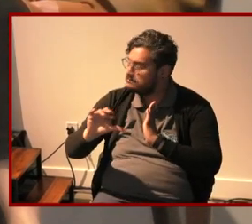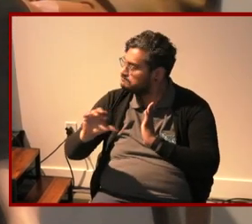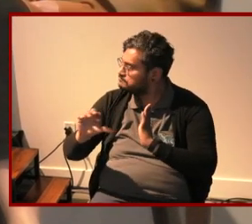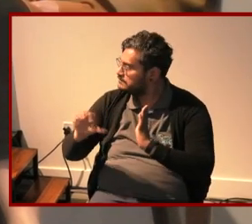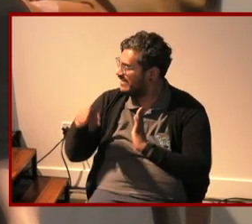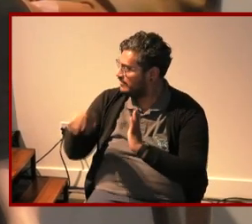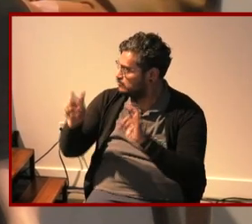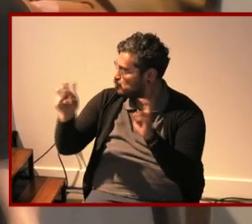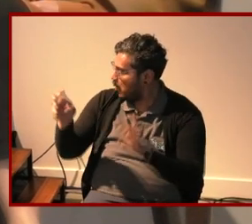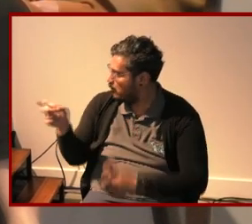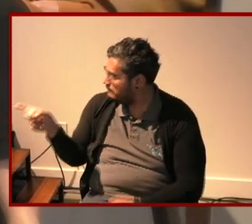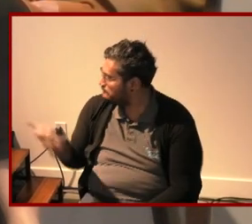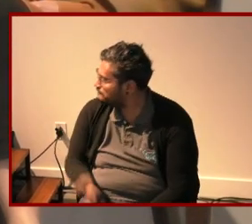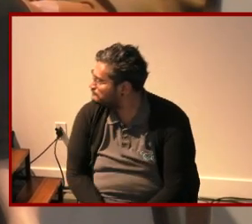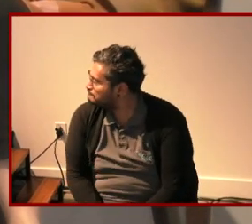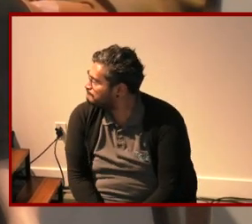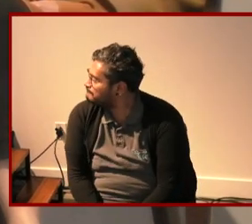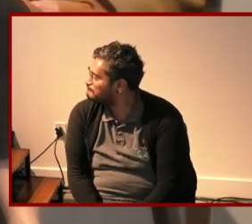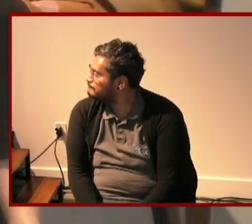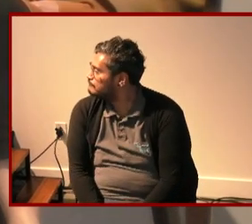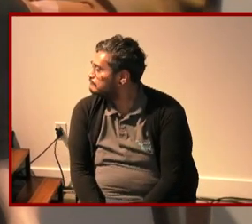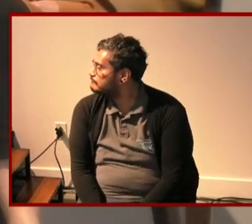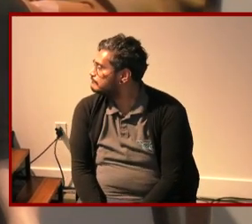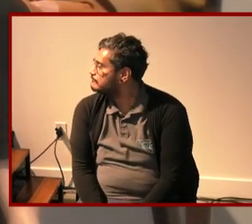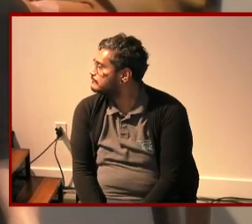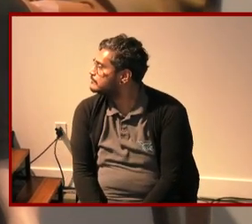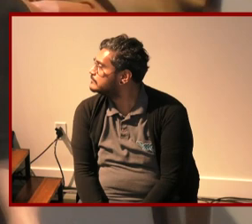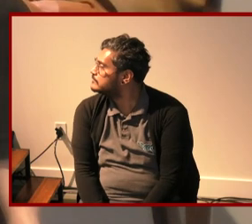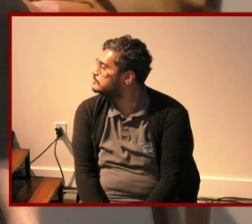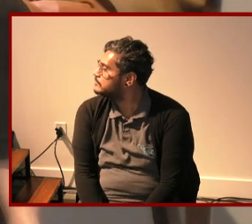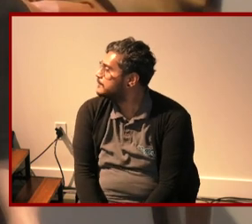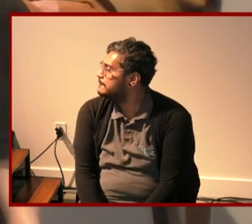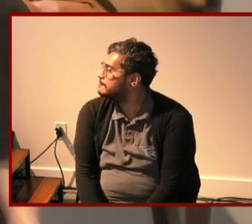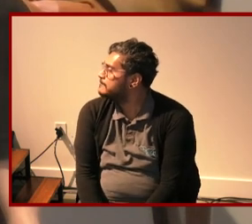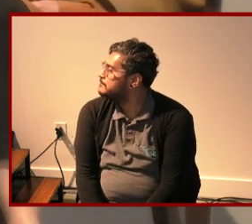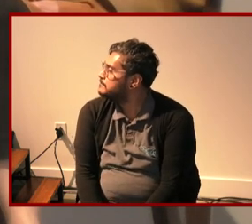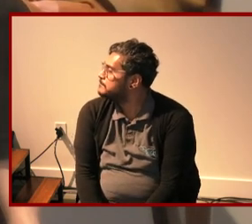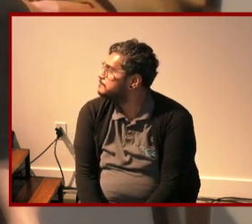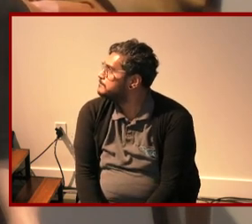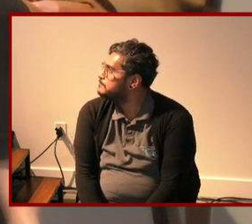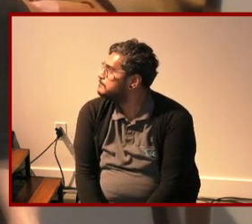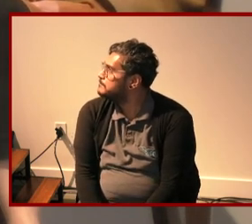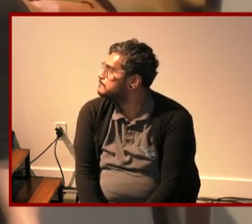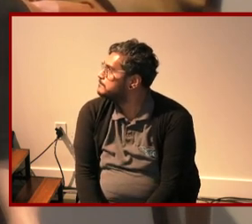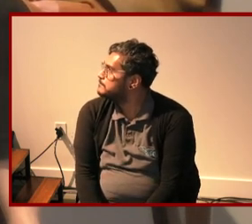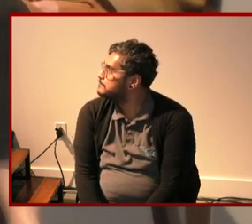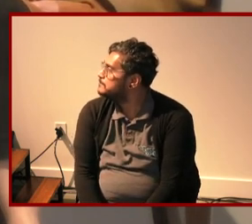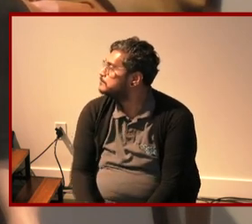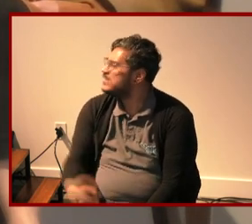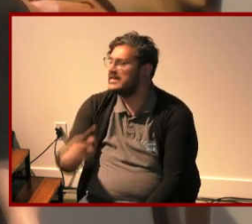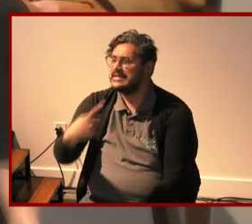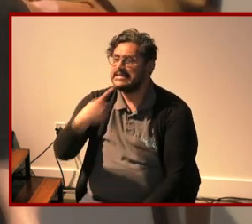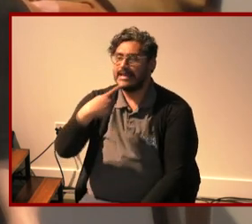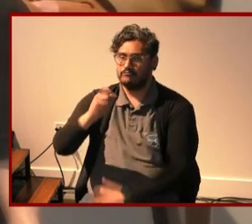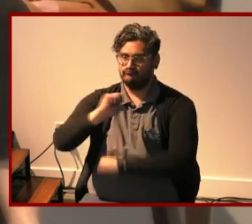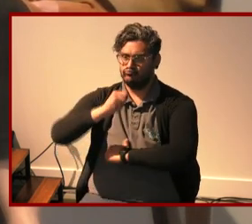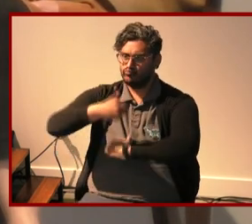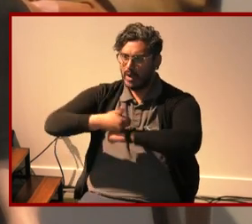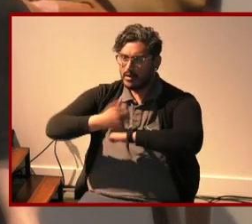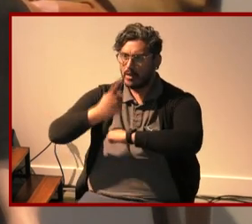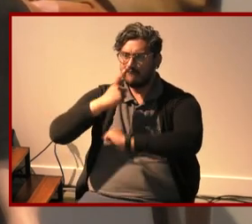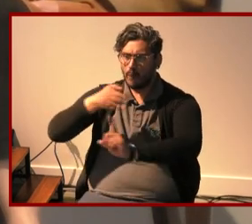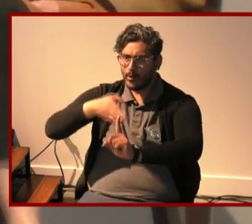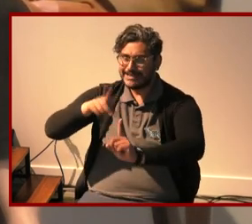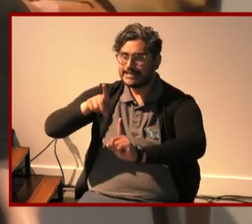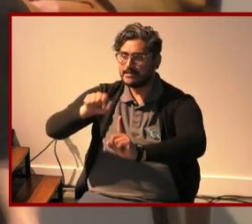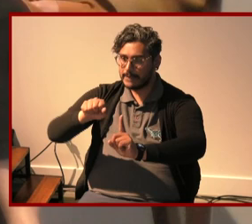here let's see here you said instead of premised on developing towards a disability